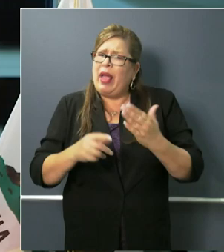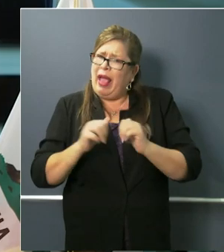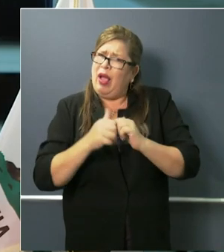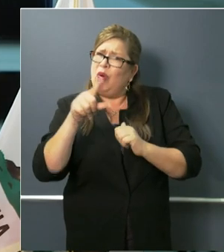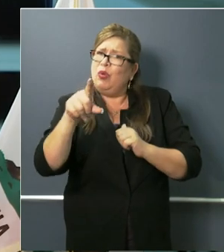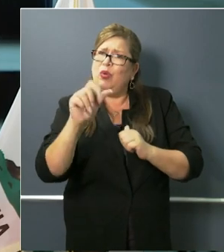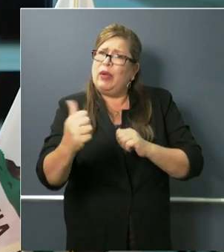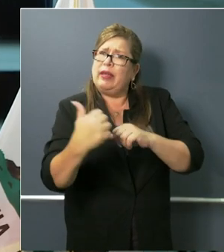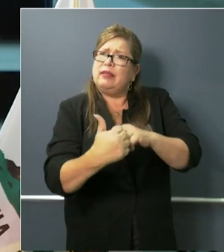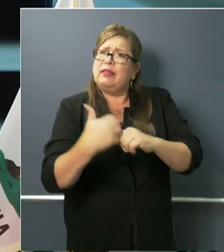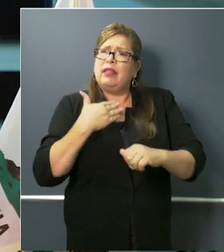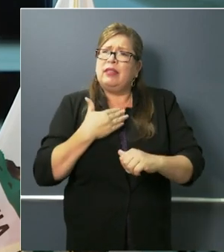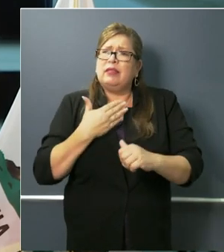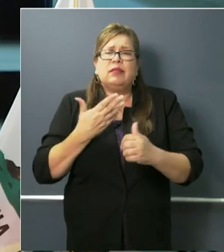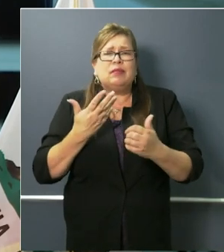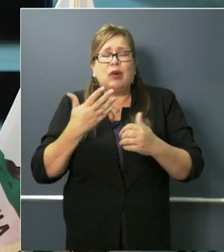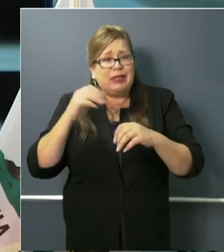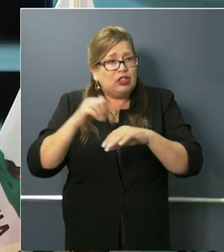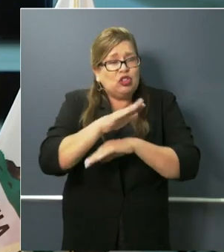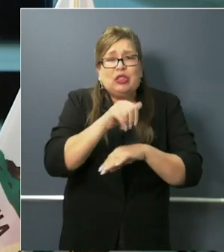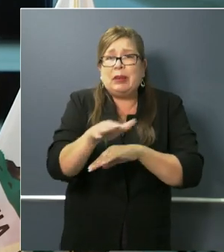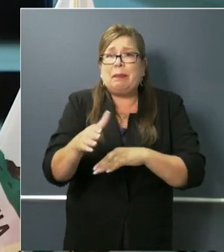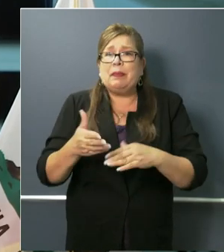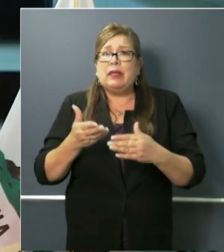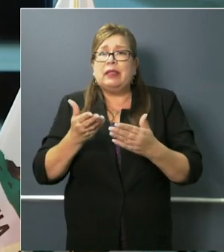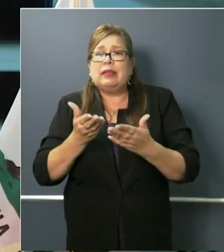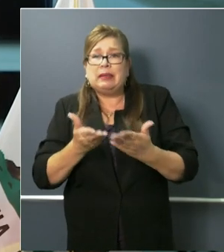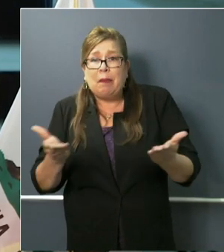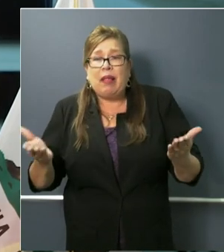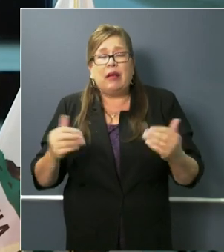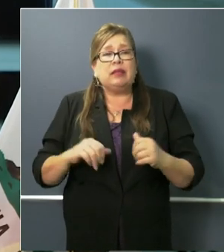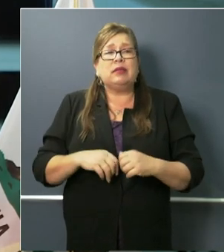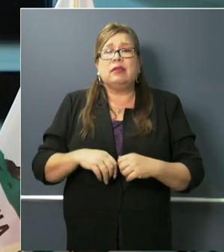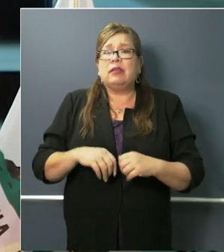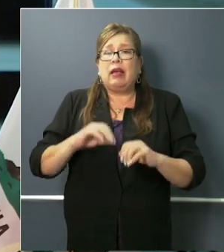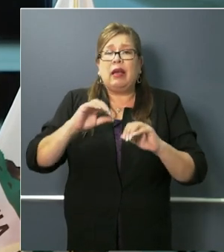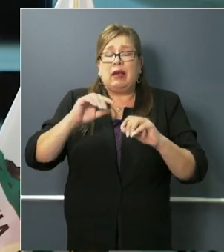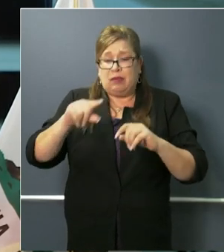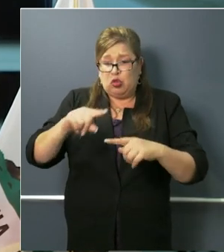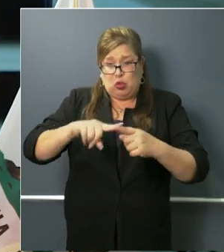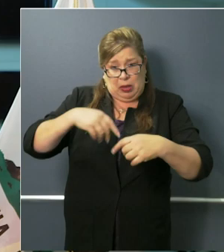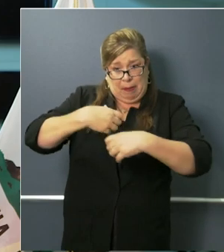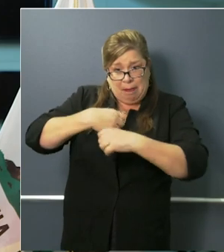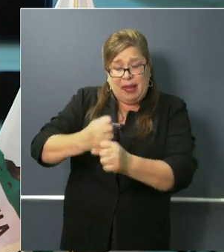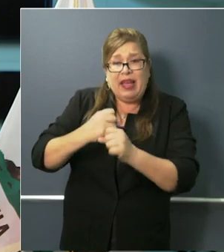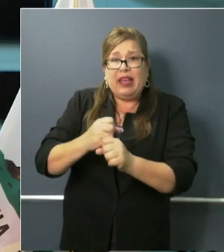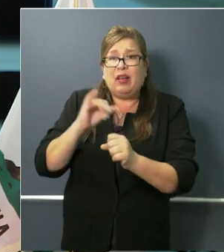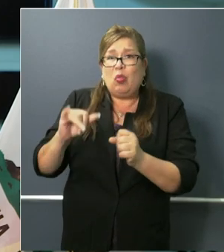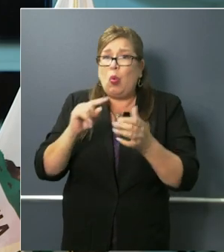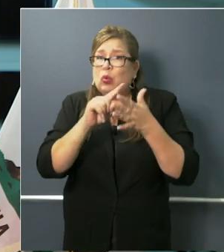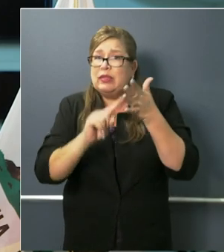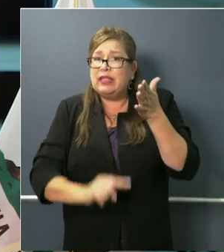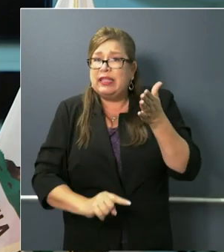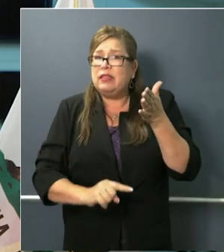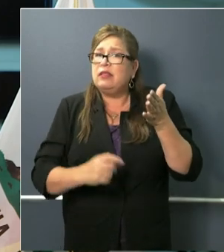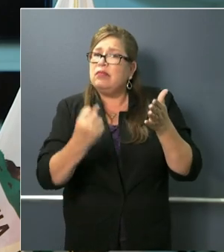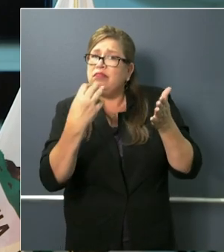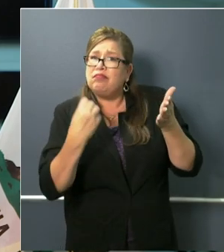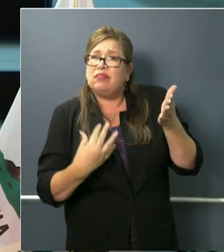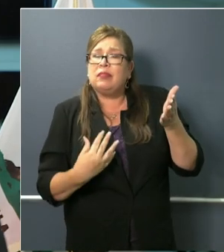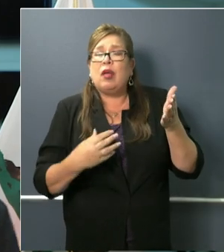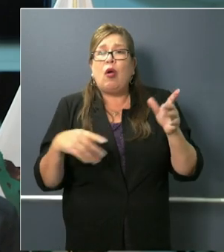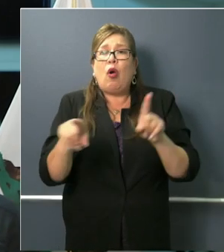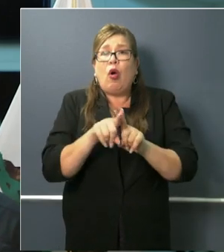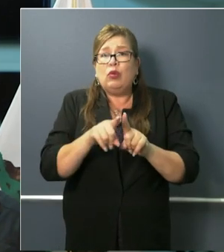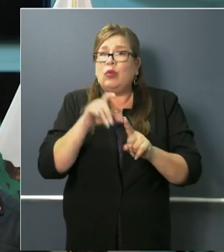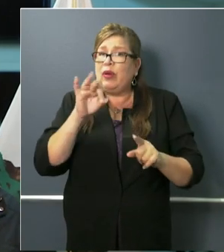they can ship, supply chain, time to get these units procured or produced, and also letting us know